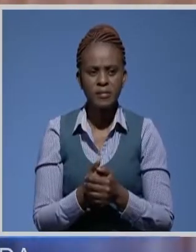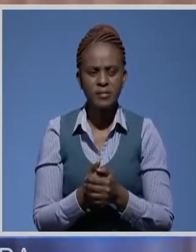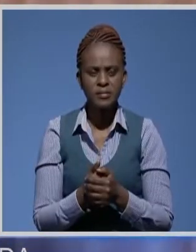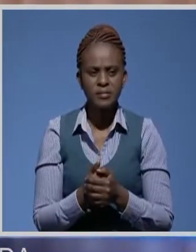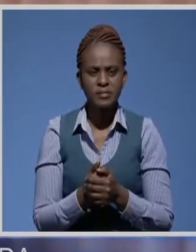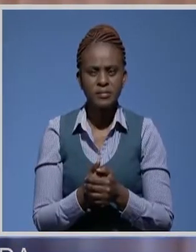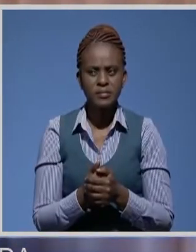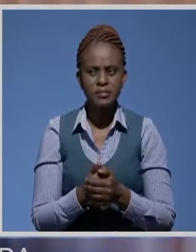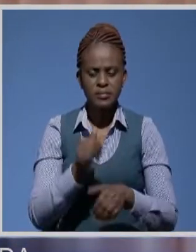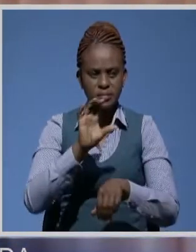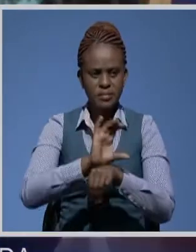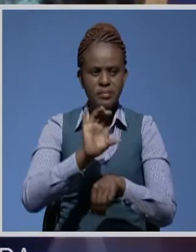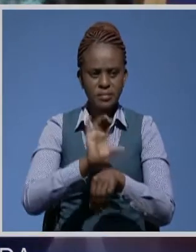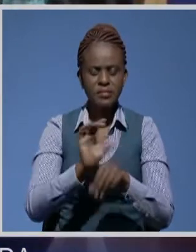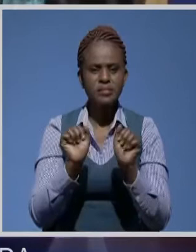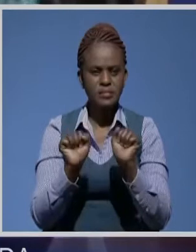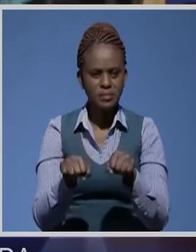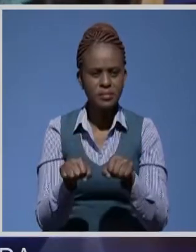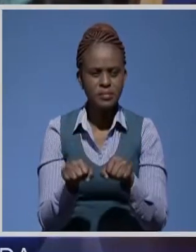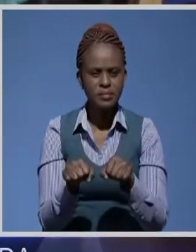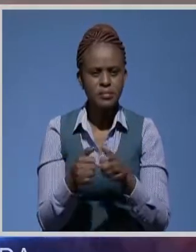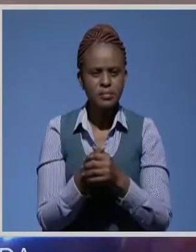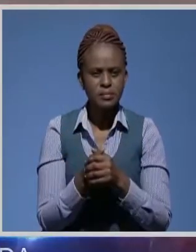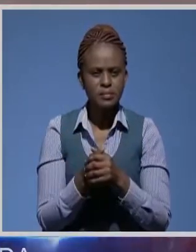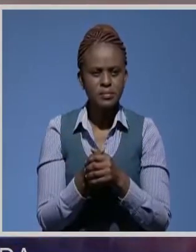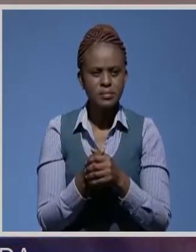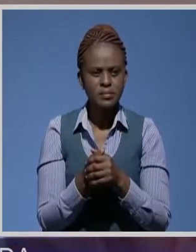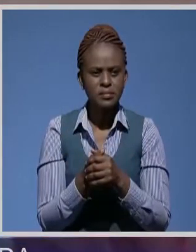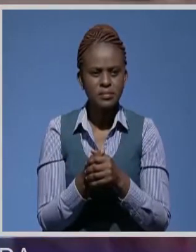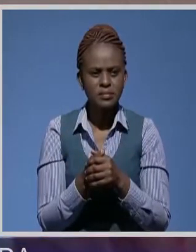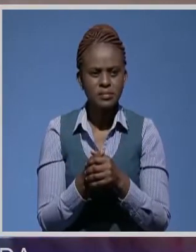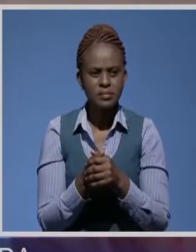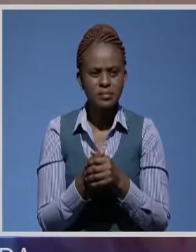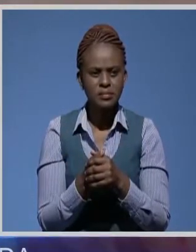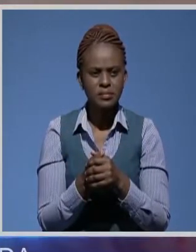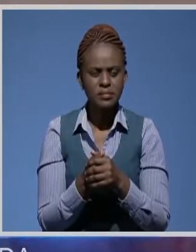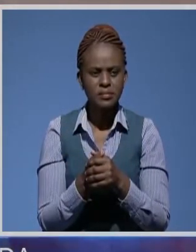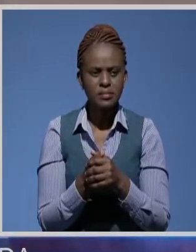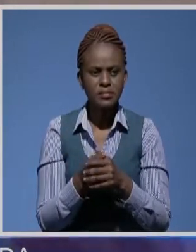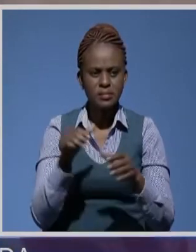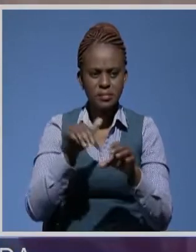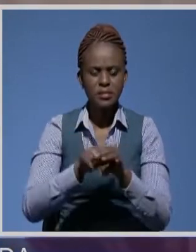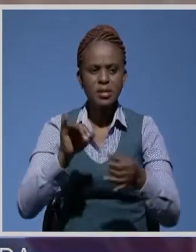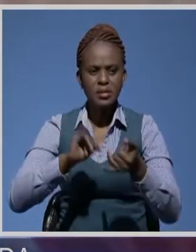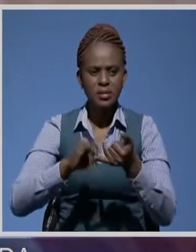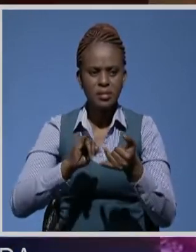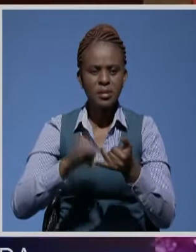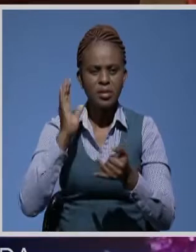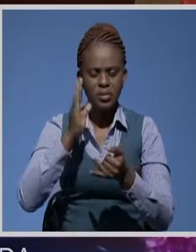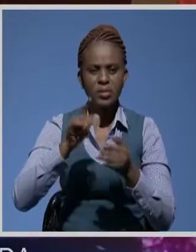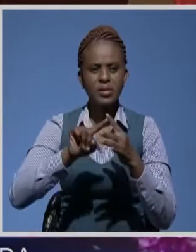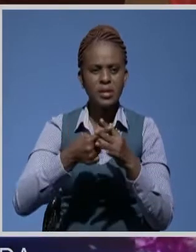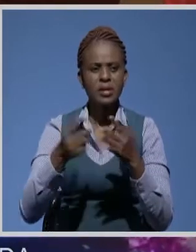true partner for economic development. We work next month in September to keep starting the project.